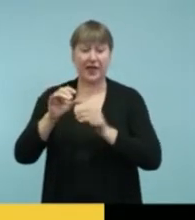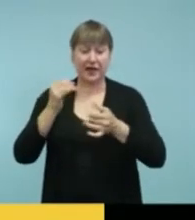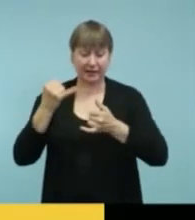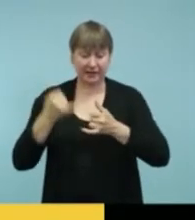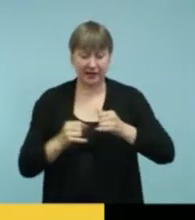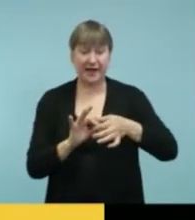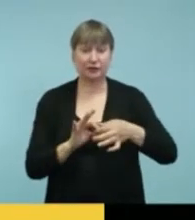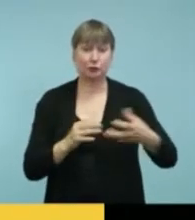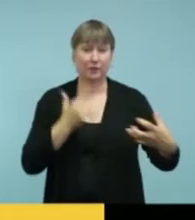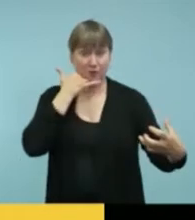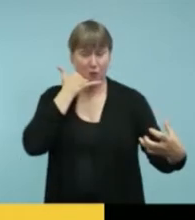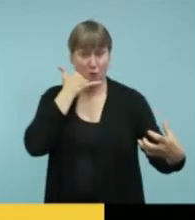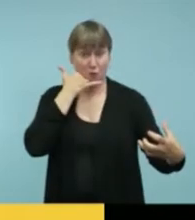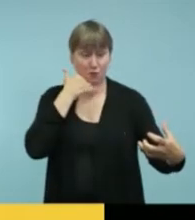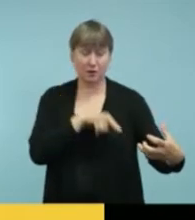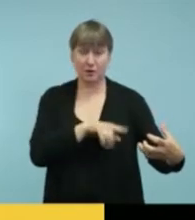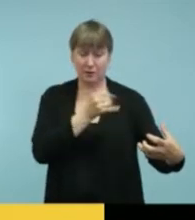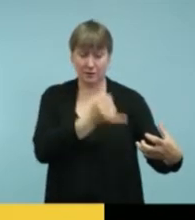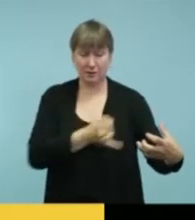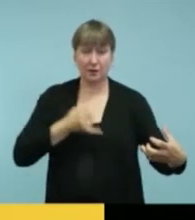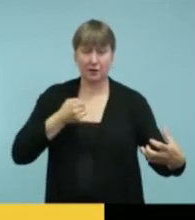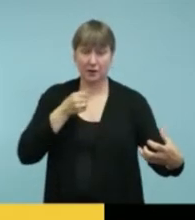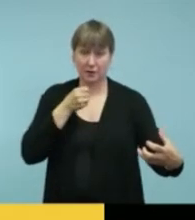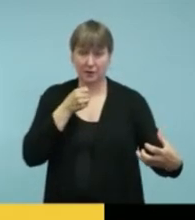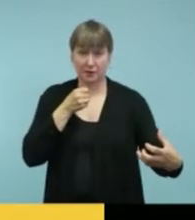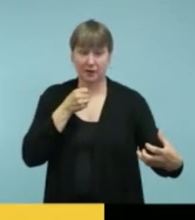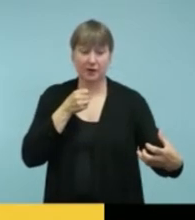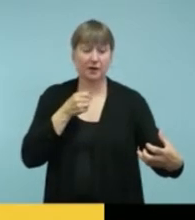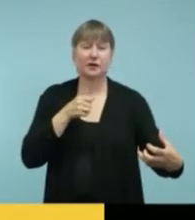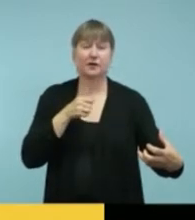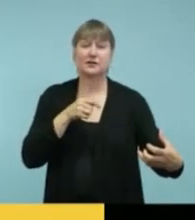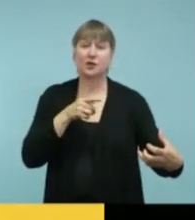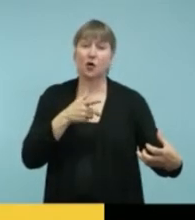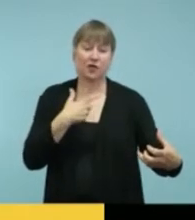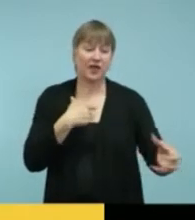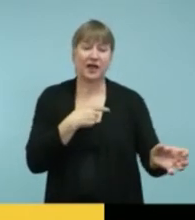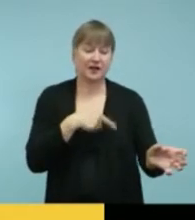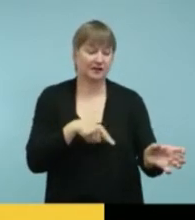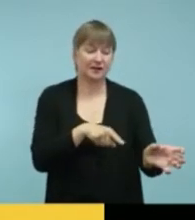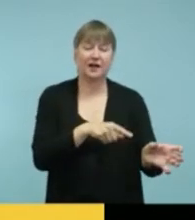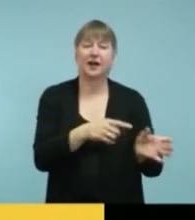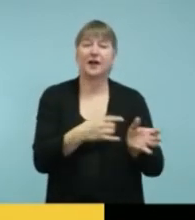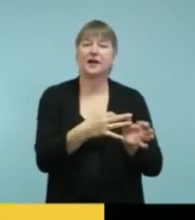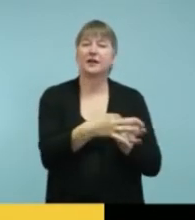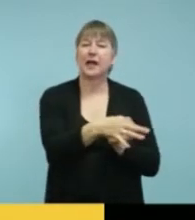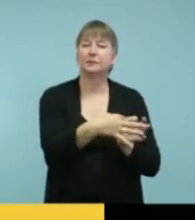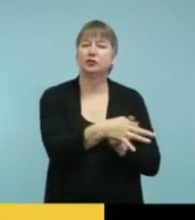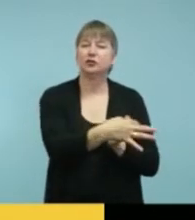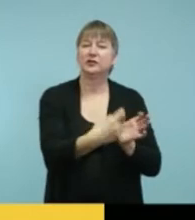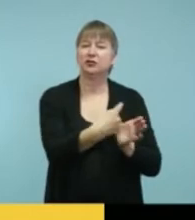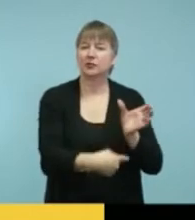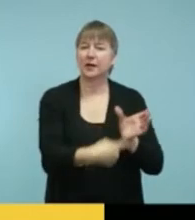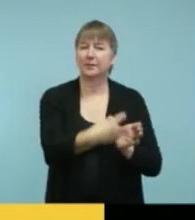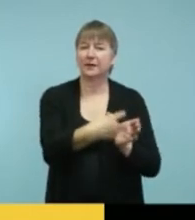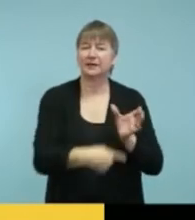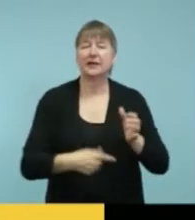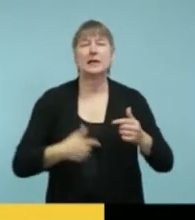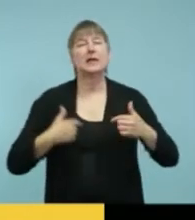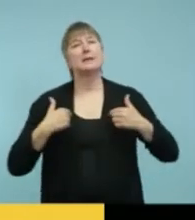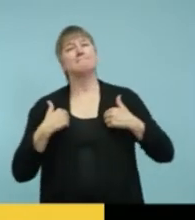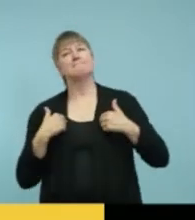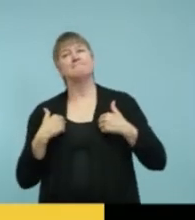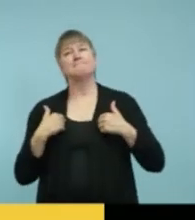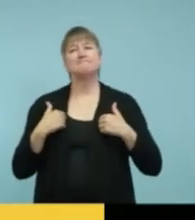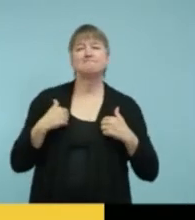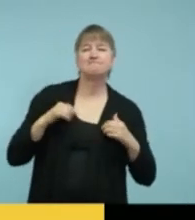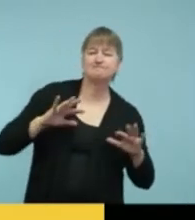can have, um, you know, the, the captioning that shows up there. Um, and you know, I have mixed feelings about that. If it's